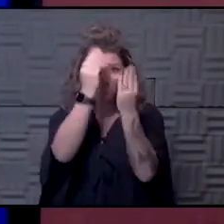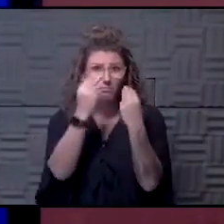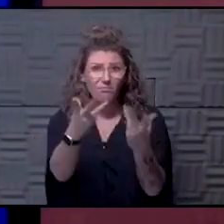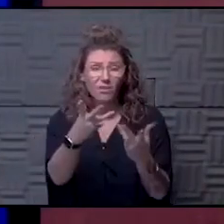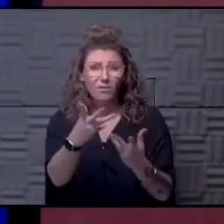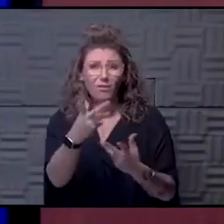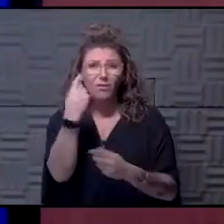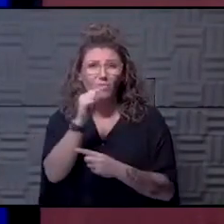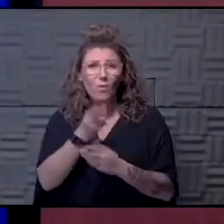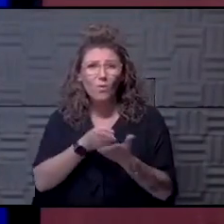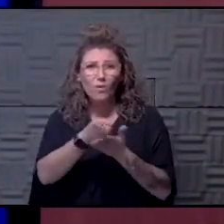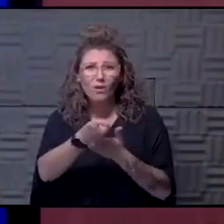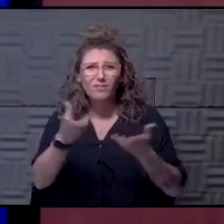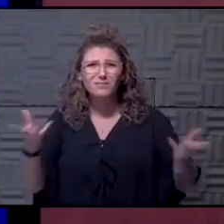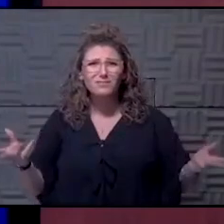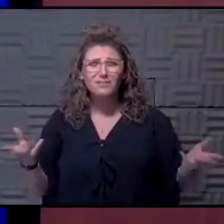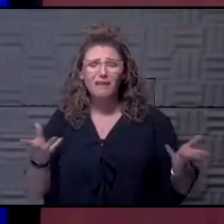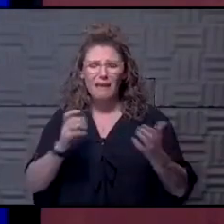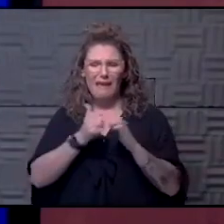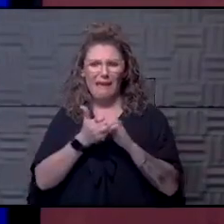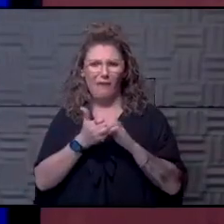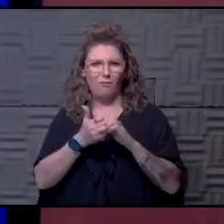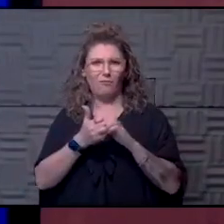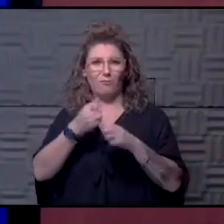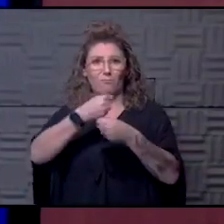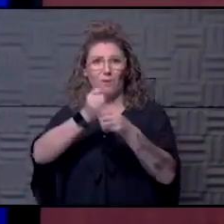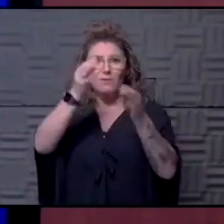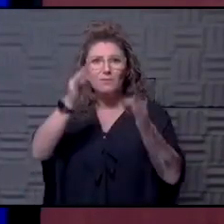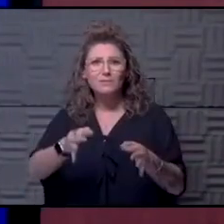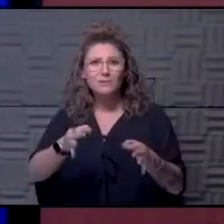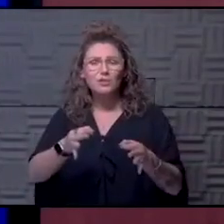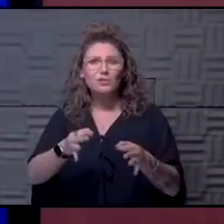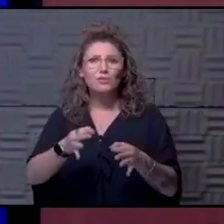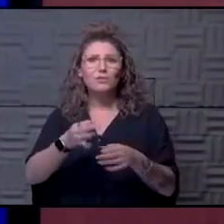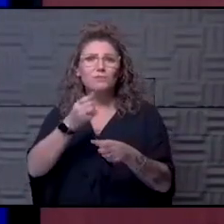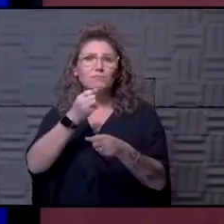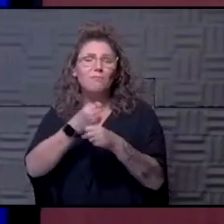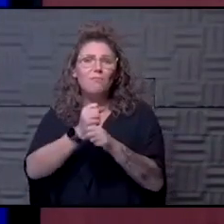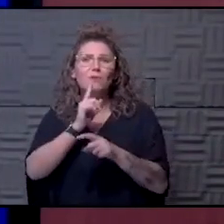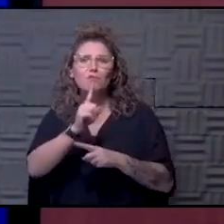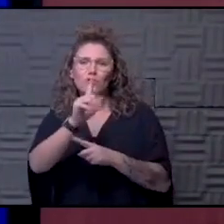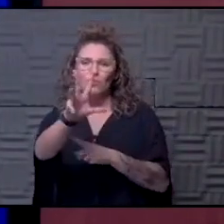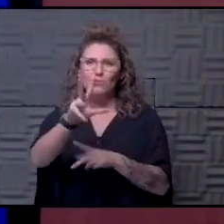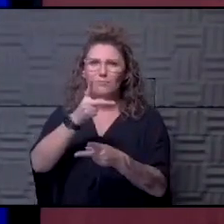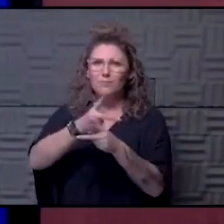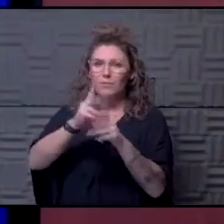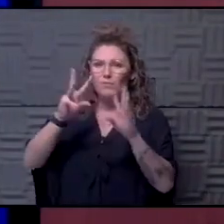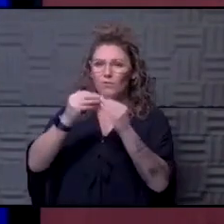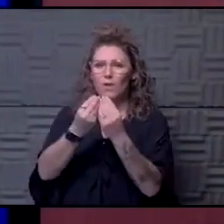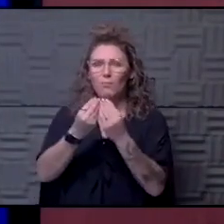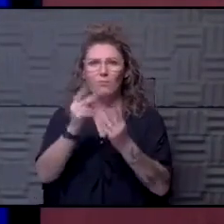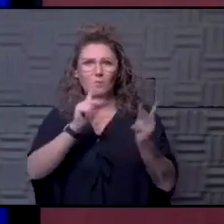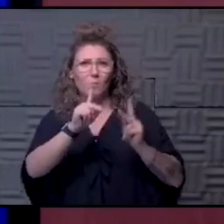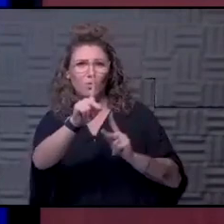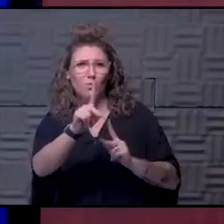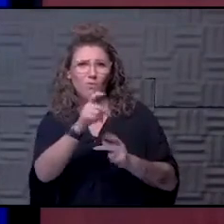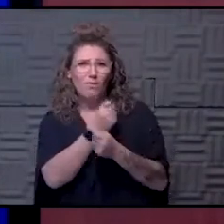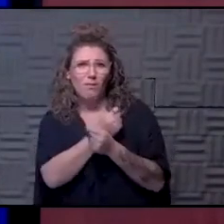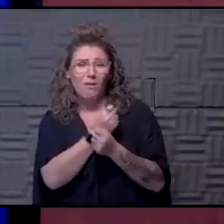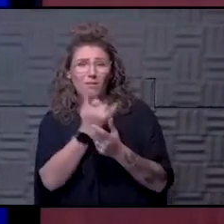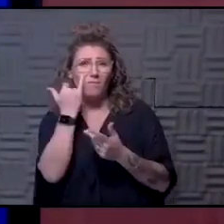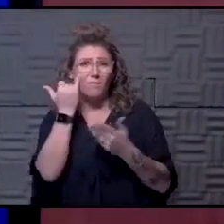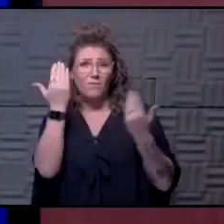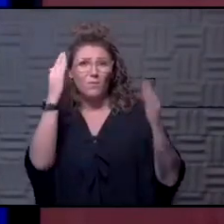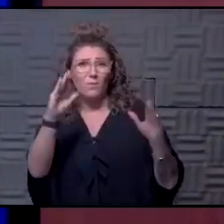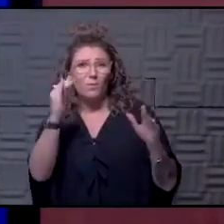you the truth. Because how could you possibly make decisions to take care of your family and the people you love if you don't know